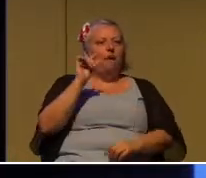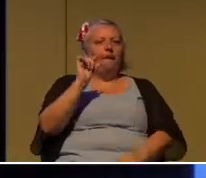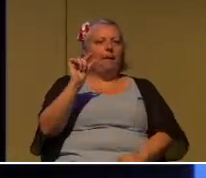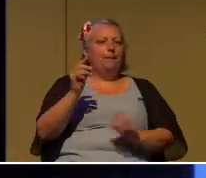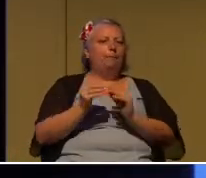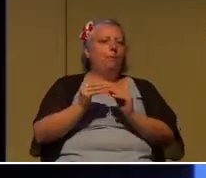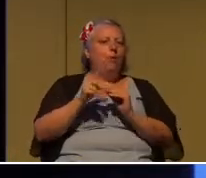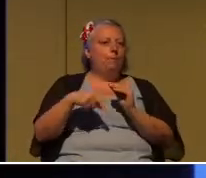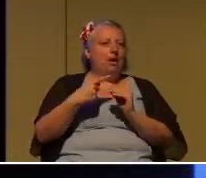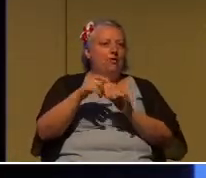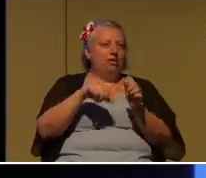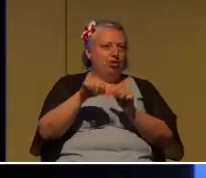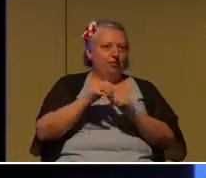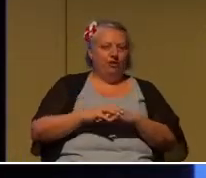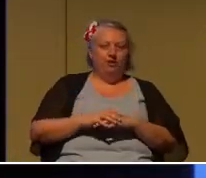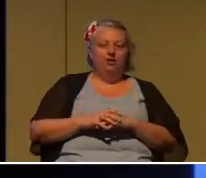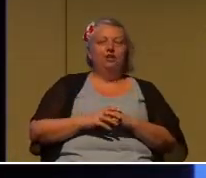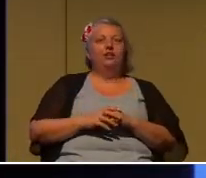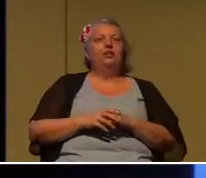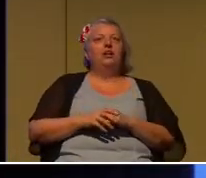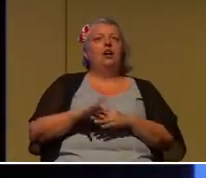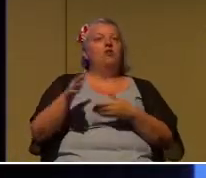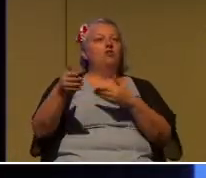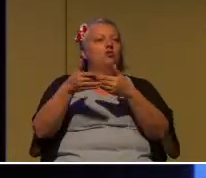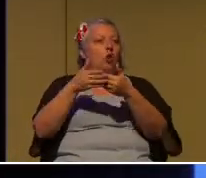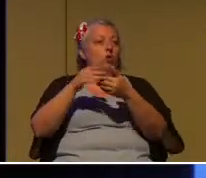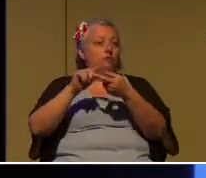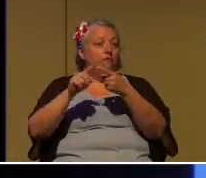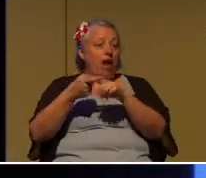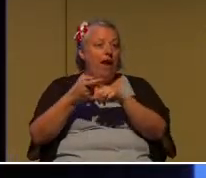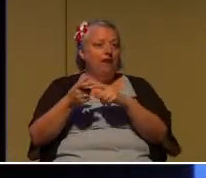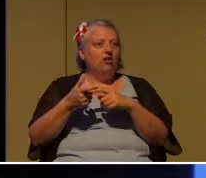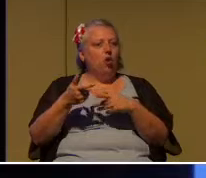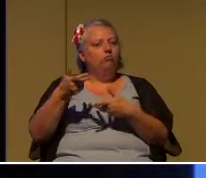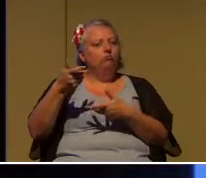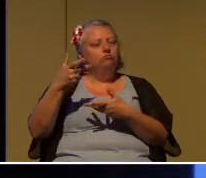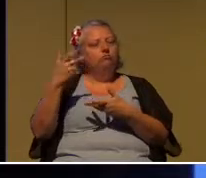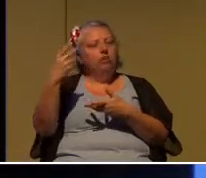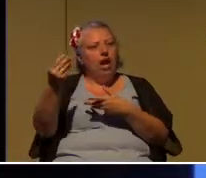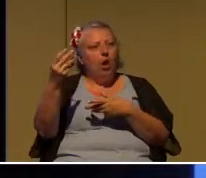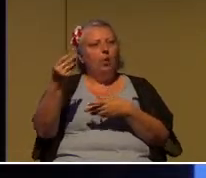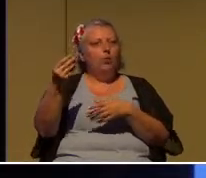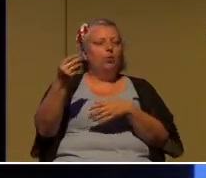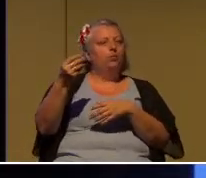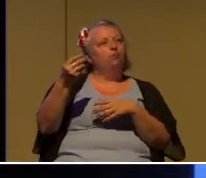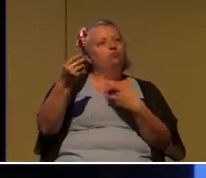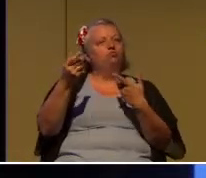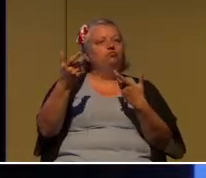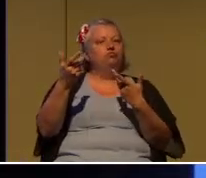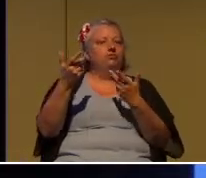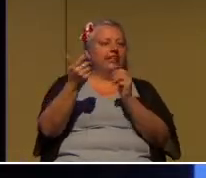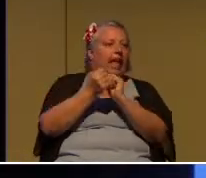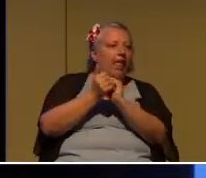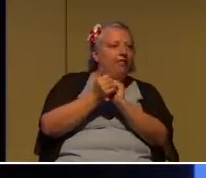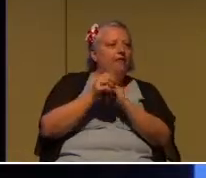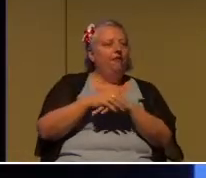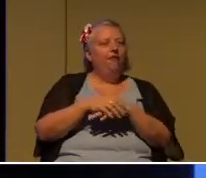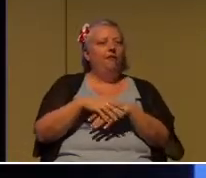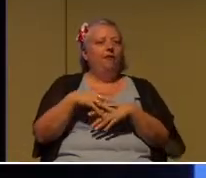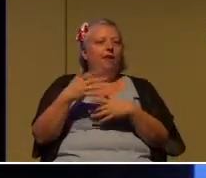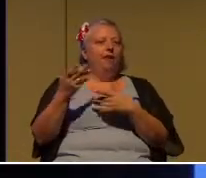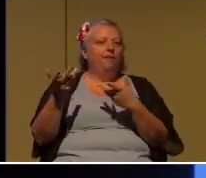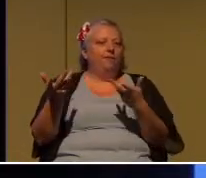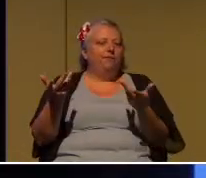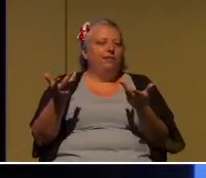Close friend, those are the people that you hang out with more closely. Maybe invite them over periodically to your house for a barbecue